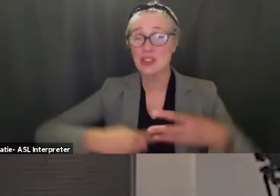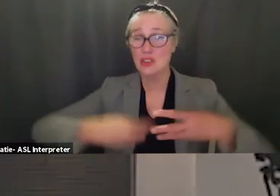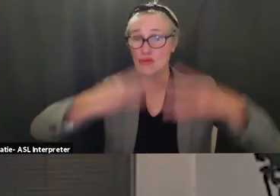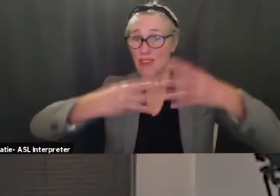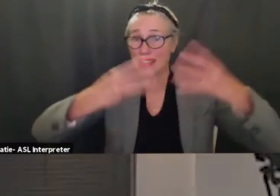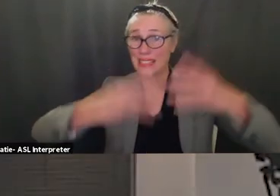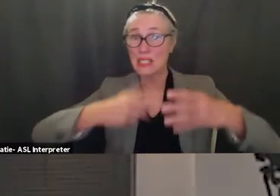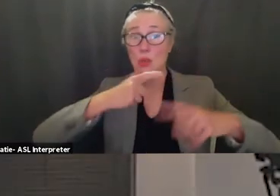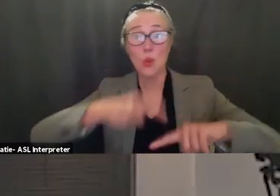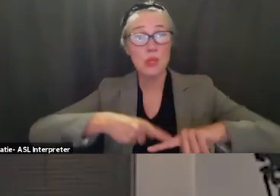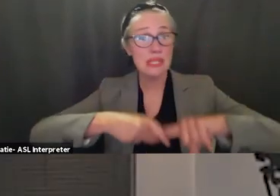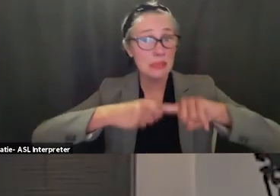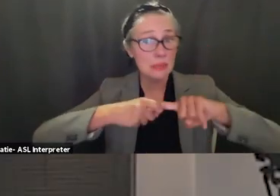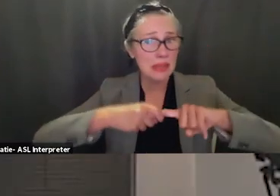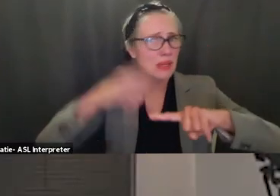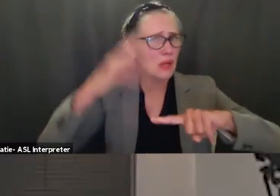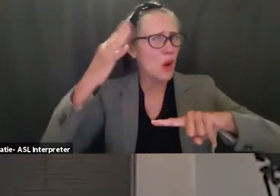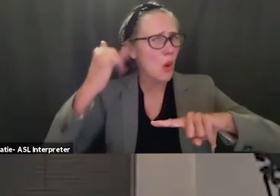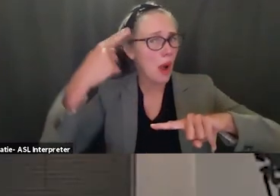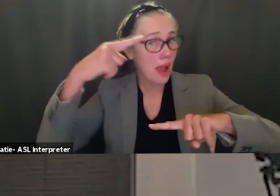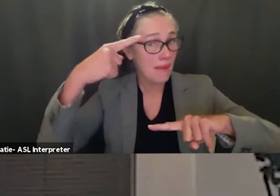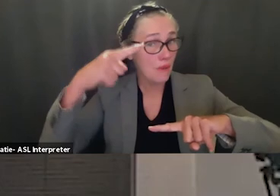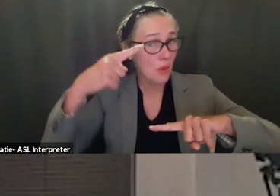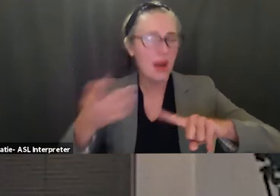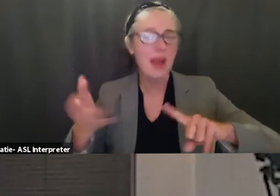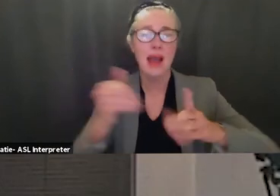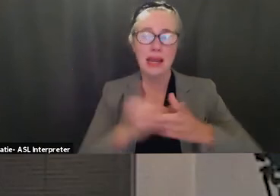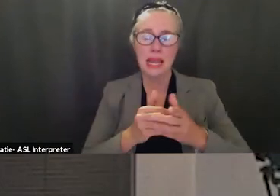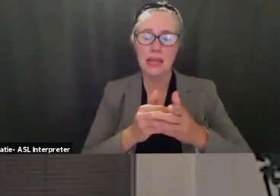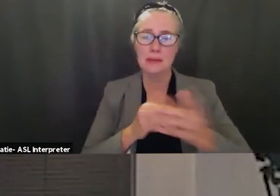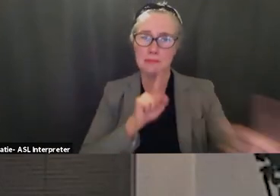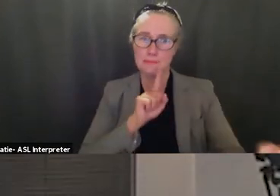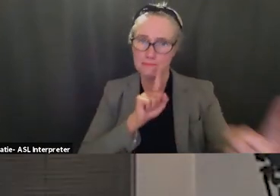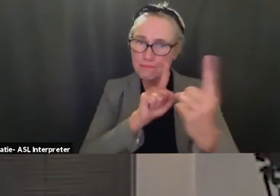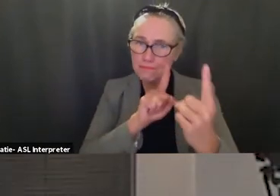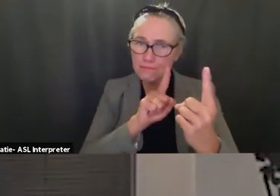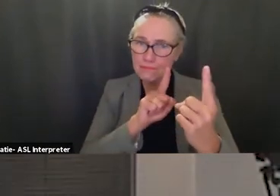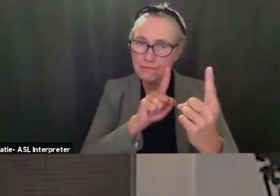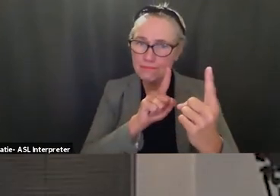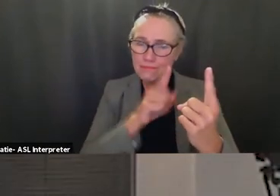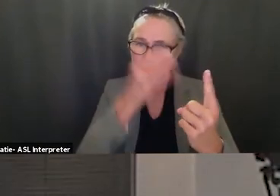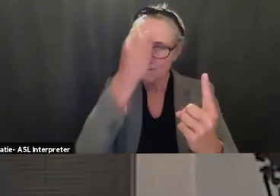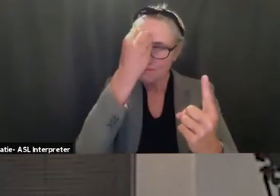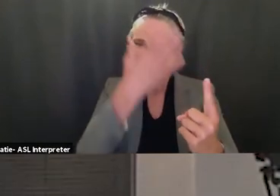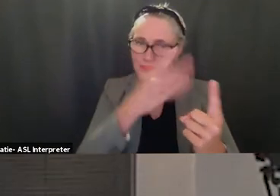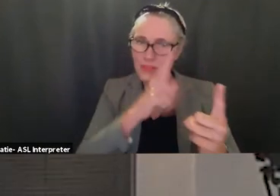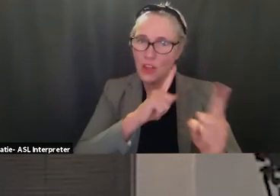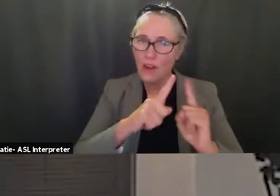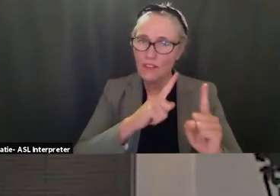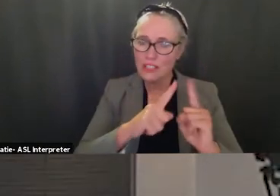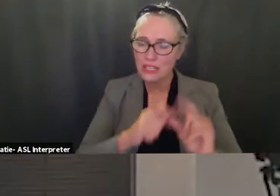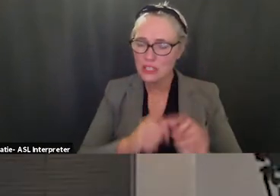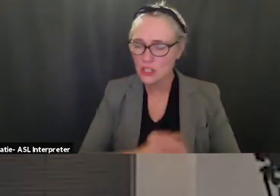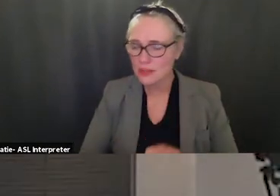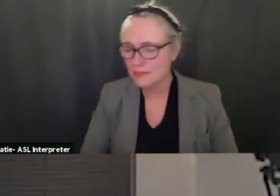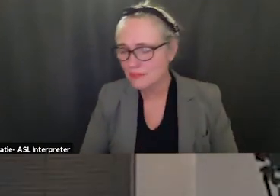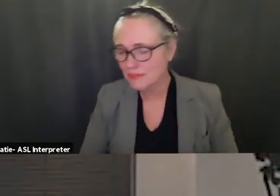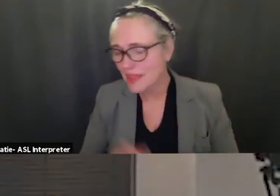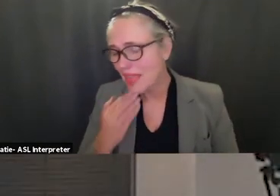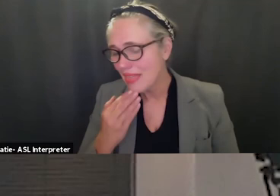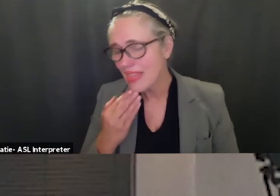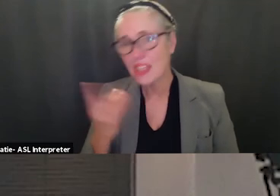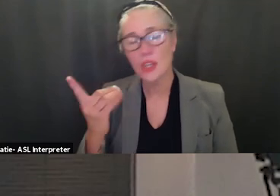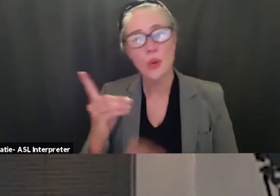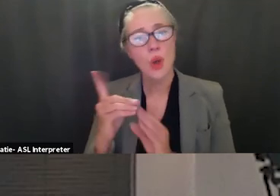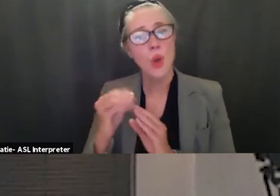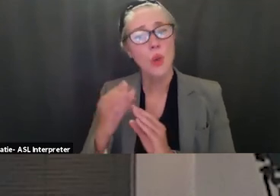and so again conversation thank you and then one last thing we